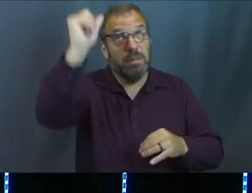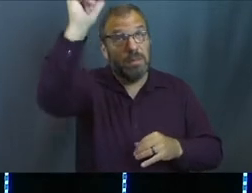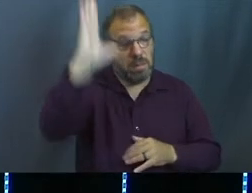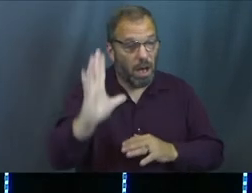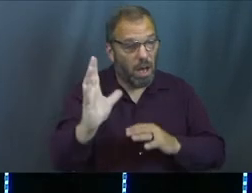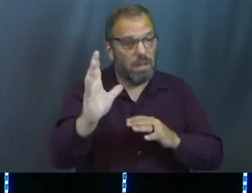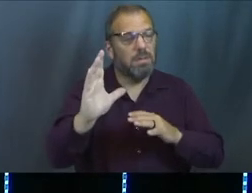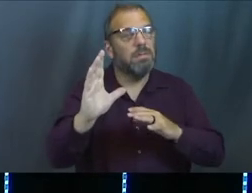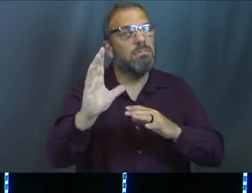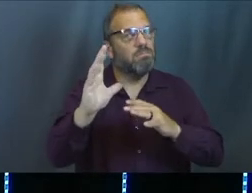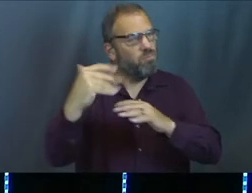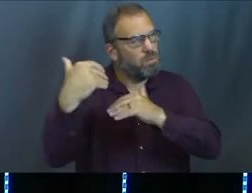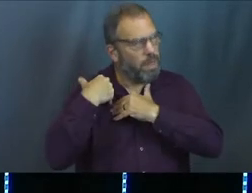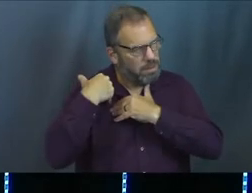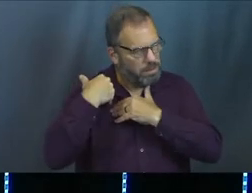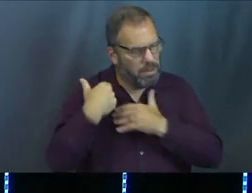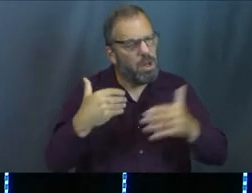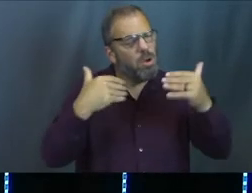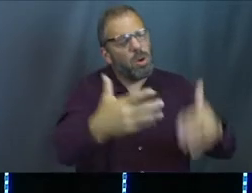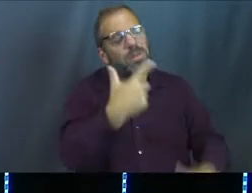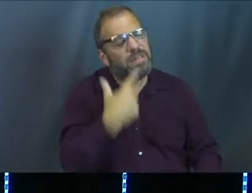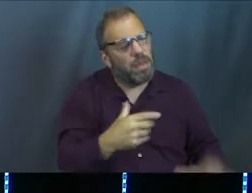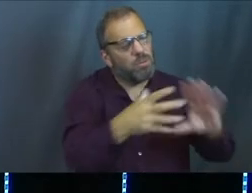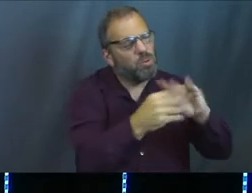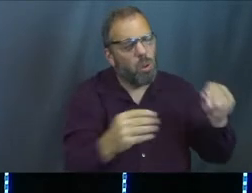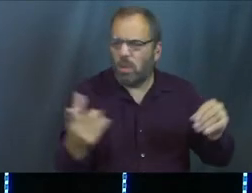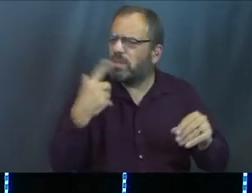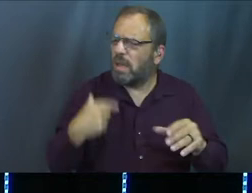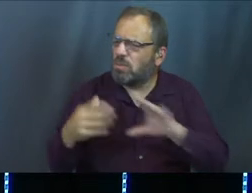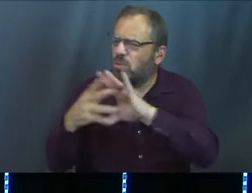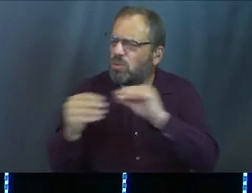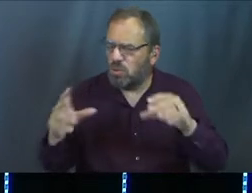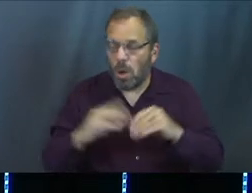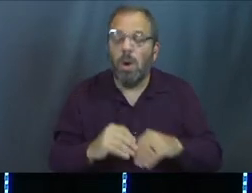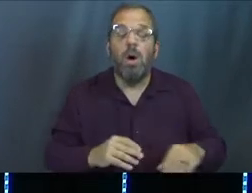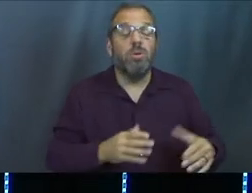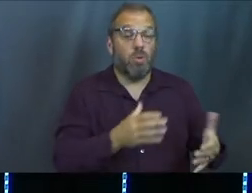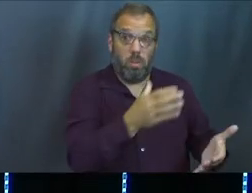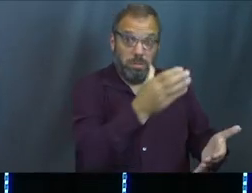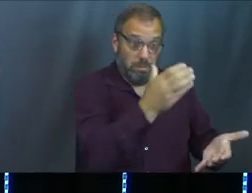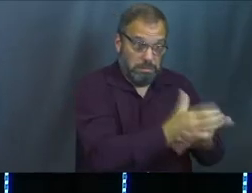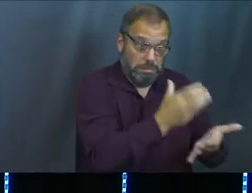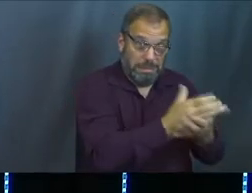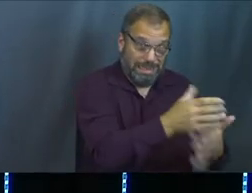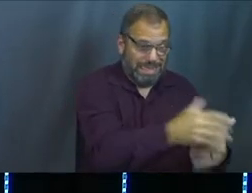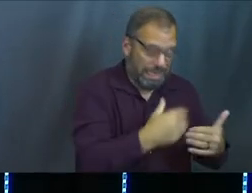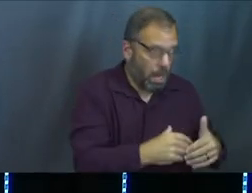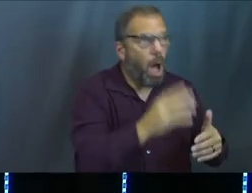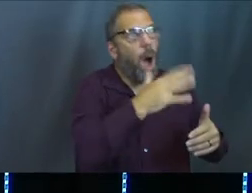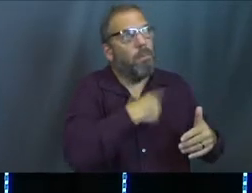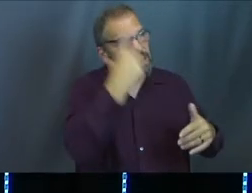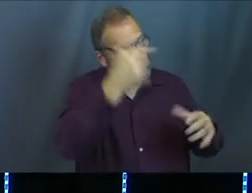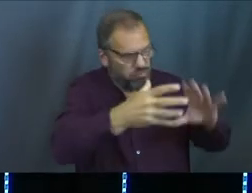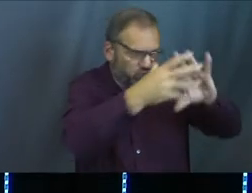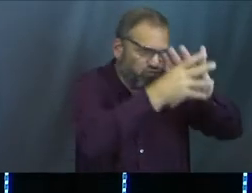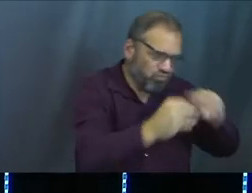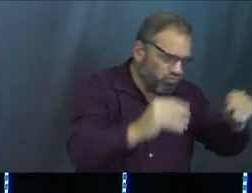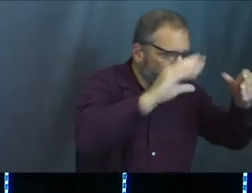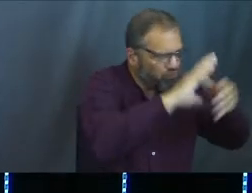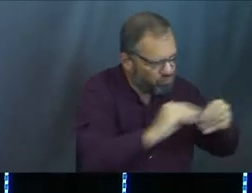God's business. Go ahead and tell me your dreams. So the chief cupbearer, he starts, told Joseph his dream.